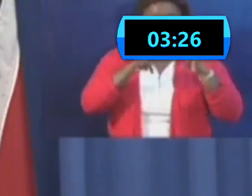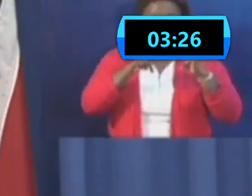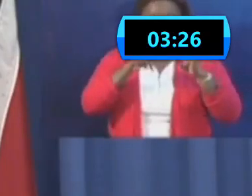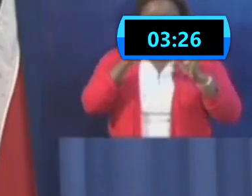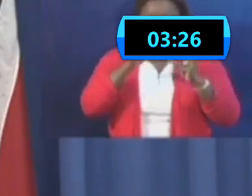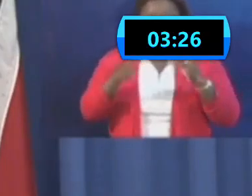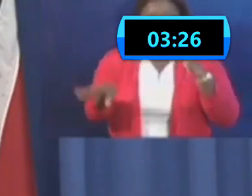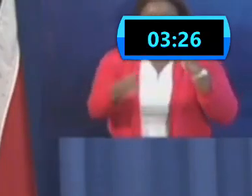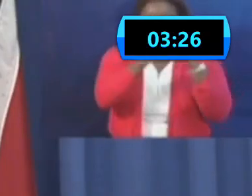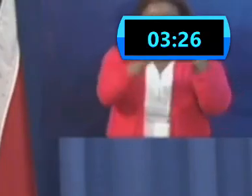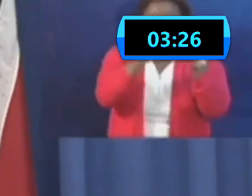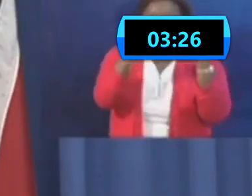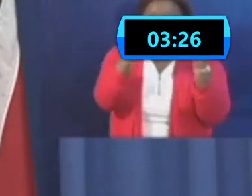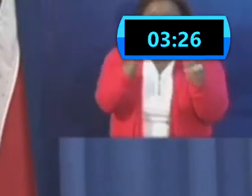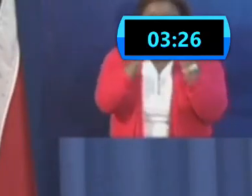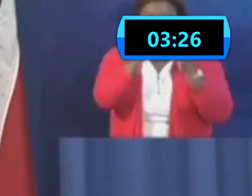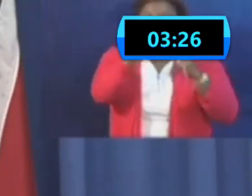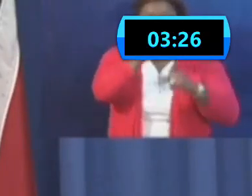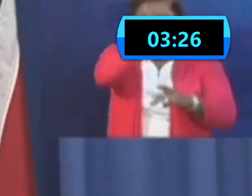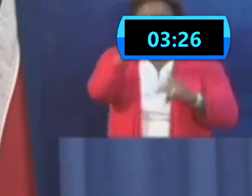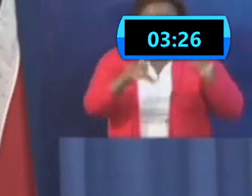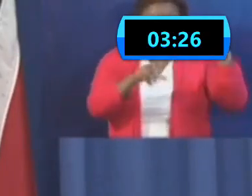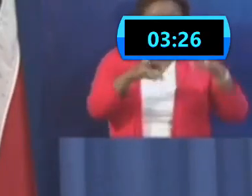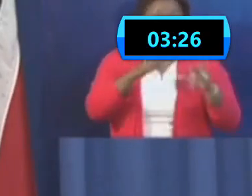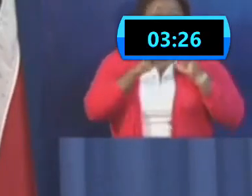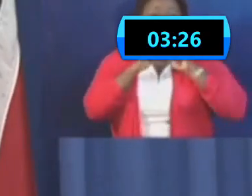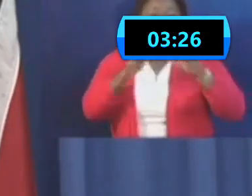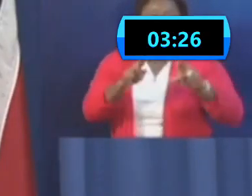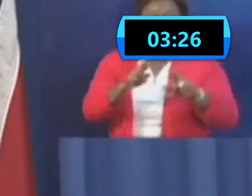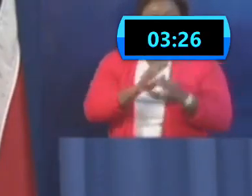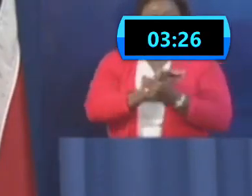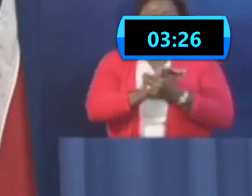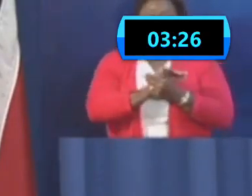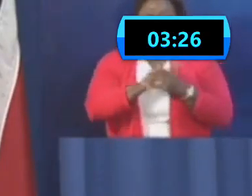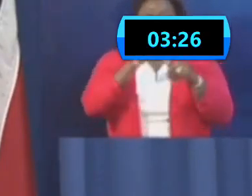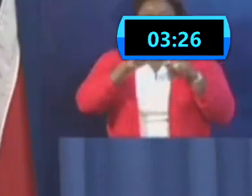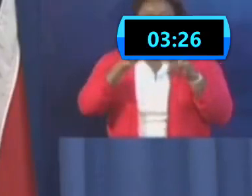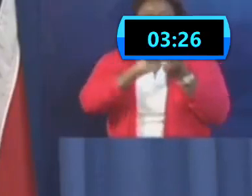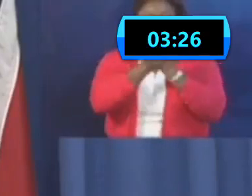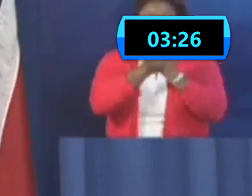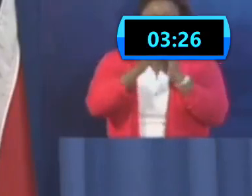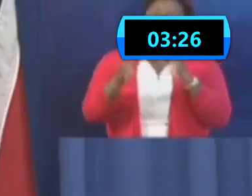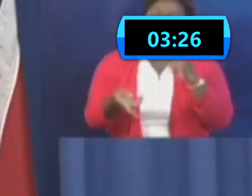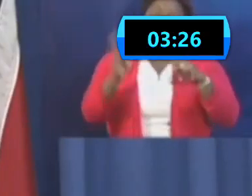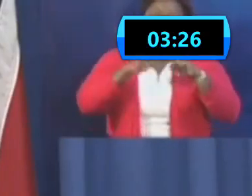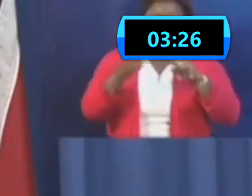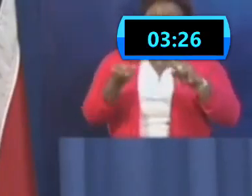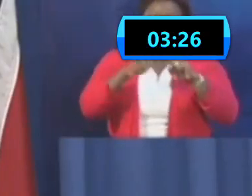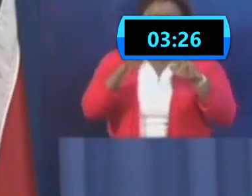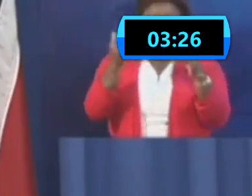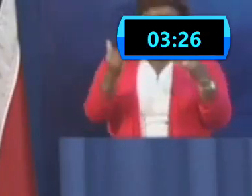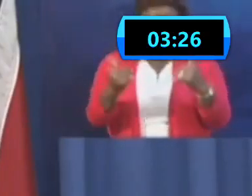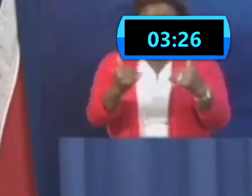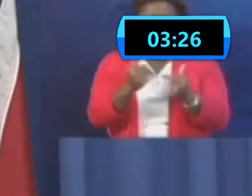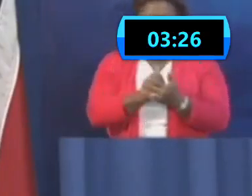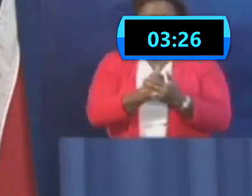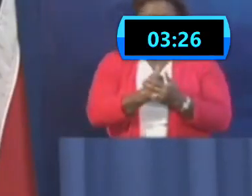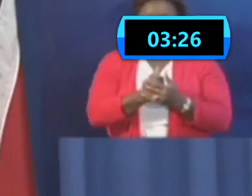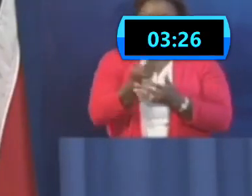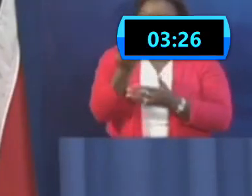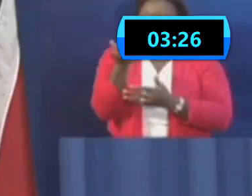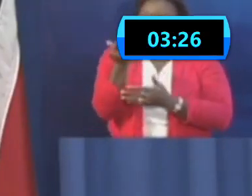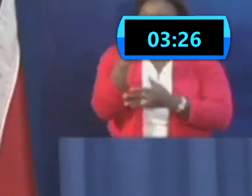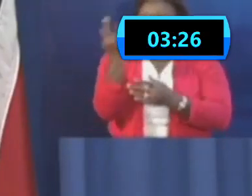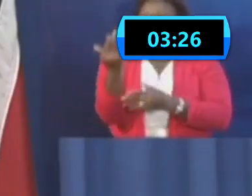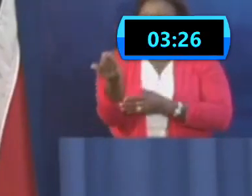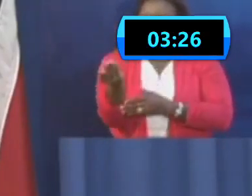backlog. But the backlog has improved in terms of the turnaround time at the Trinidad Public Health Lab in particular, with only a few days for